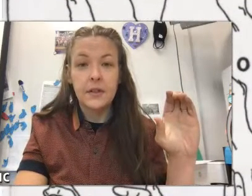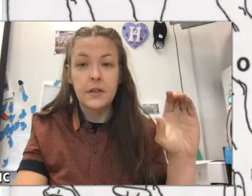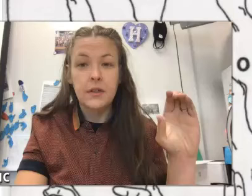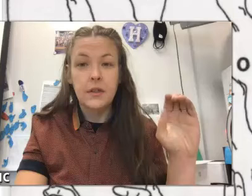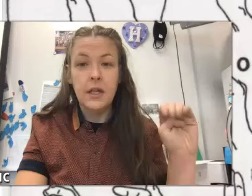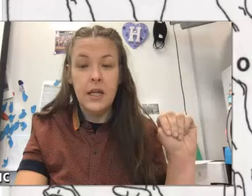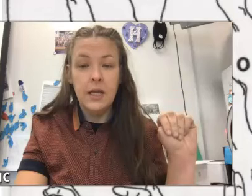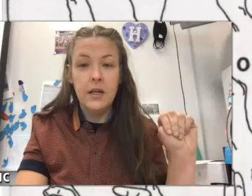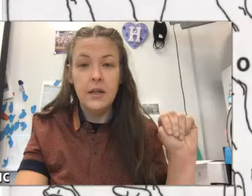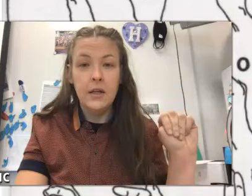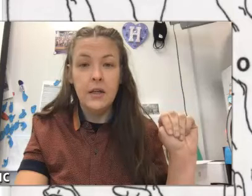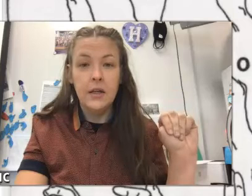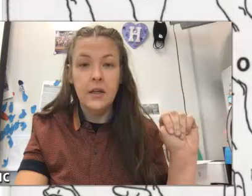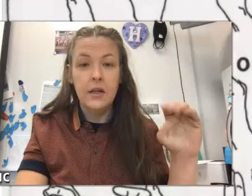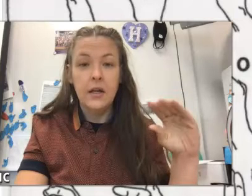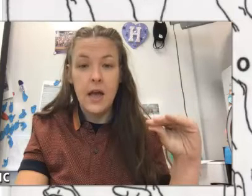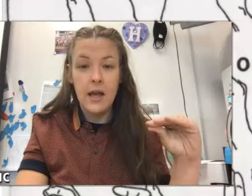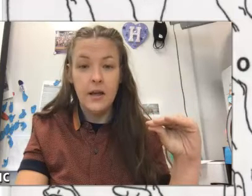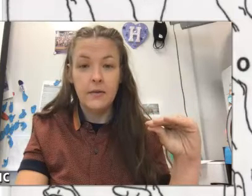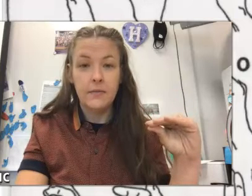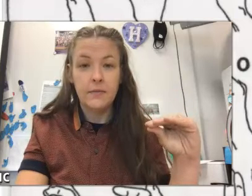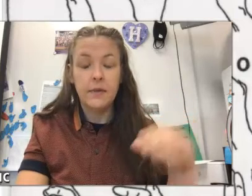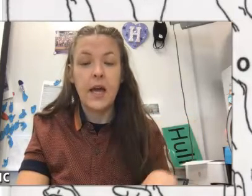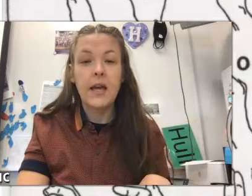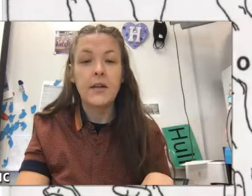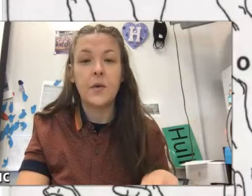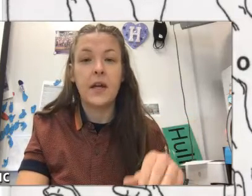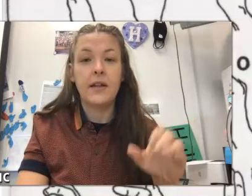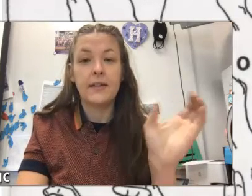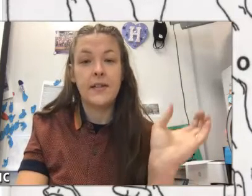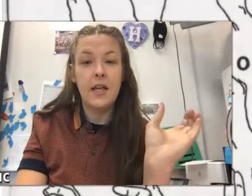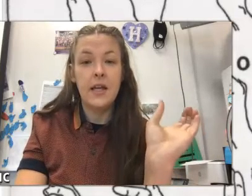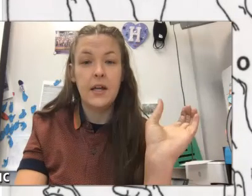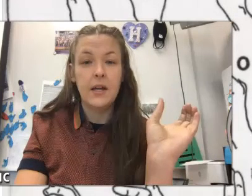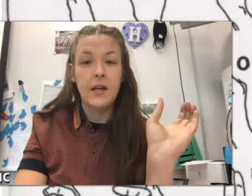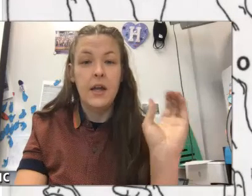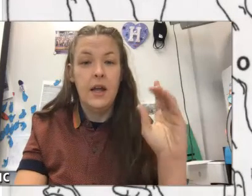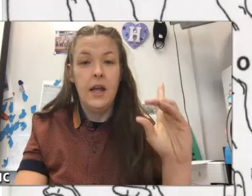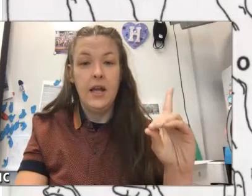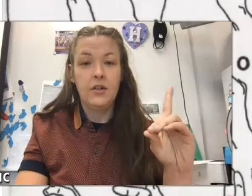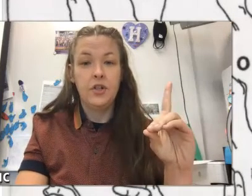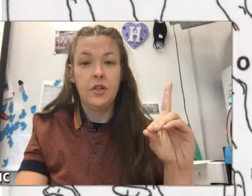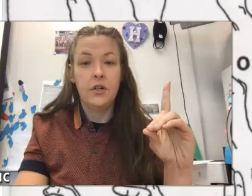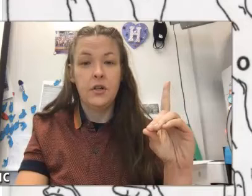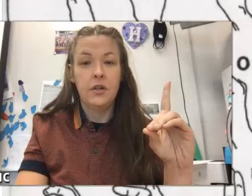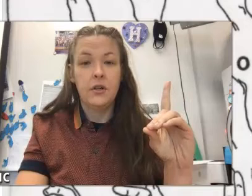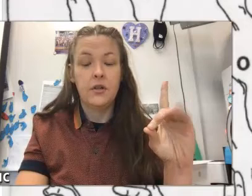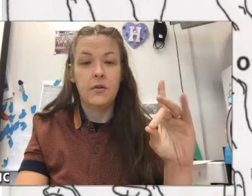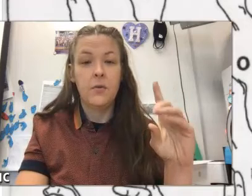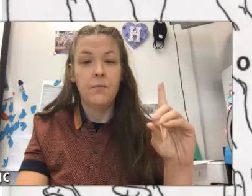E, A. Okay. So again, that's C, H,